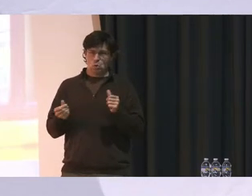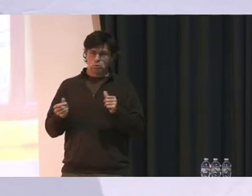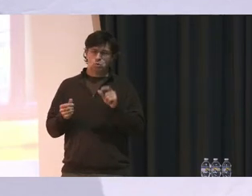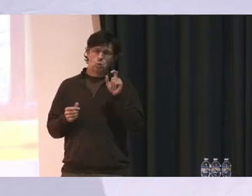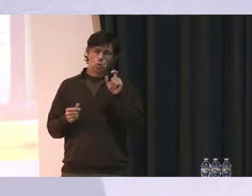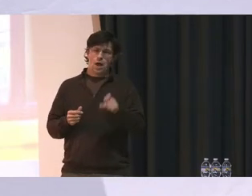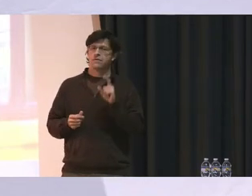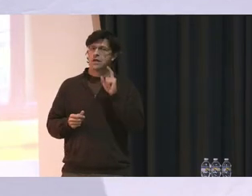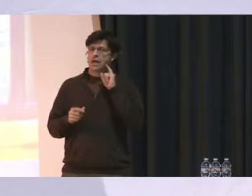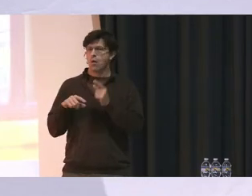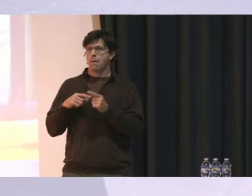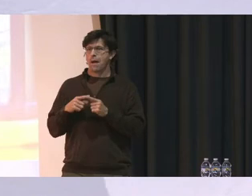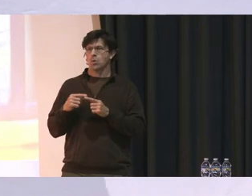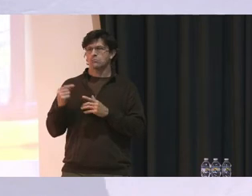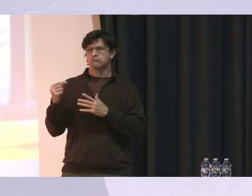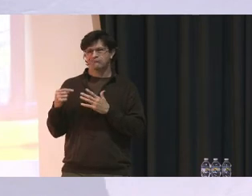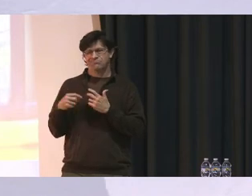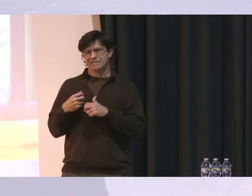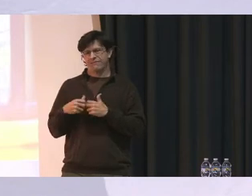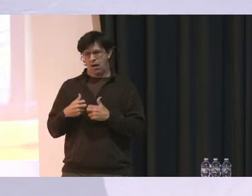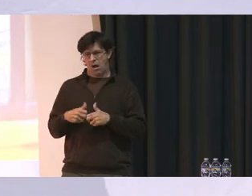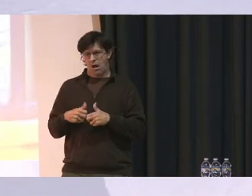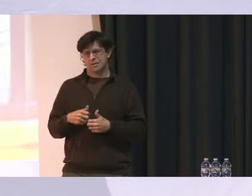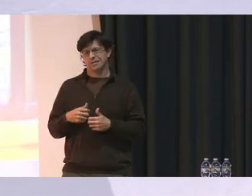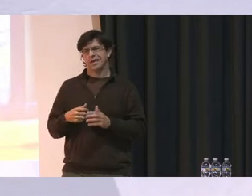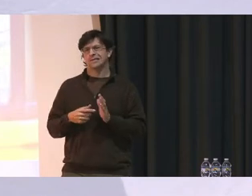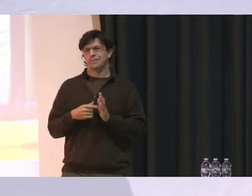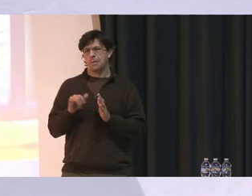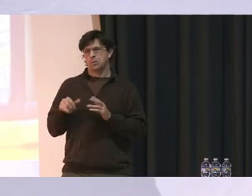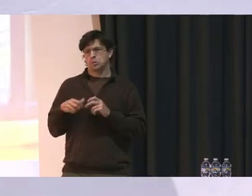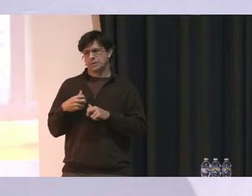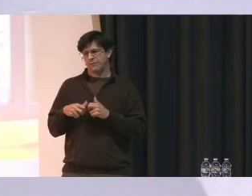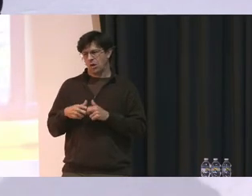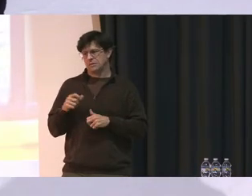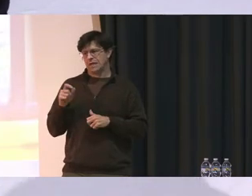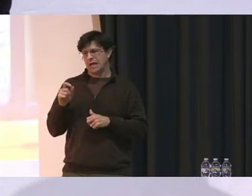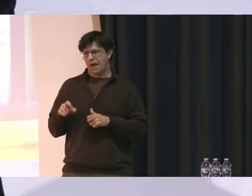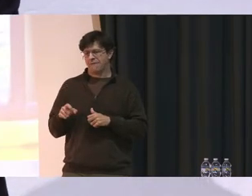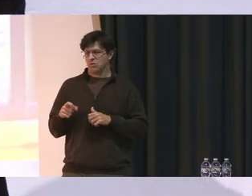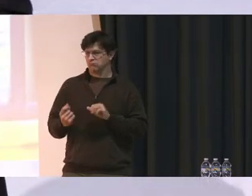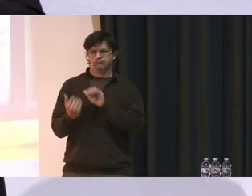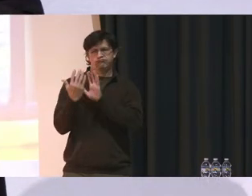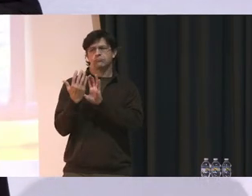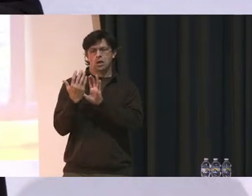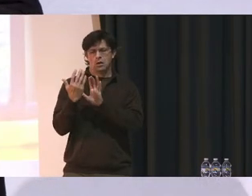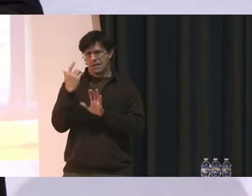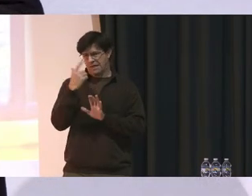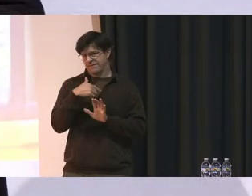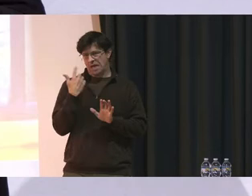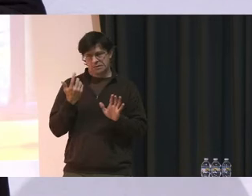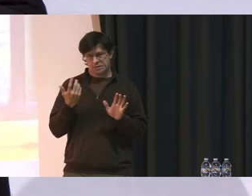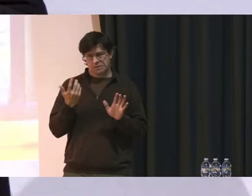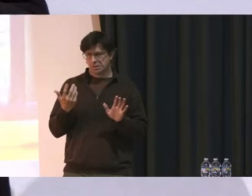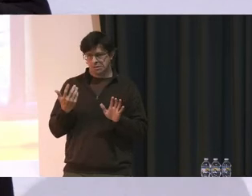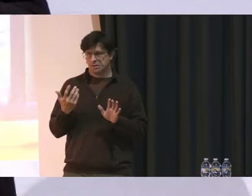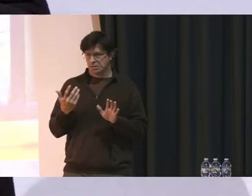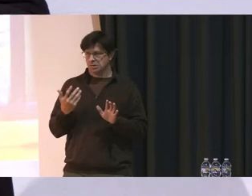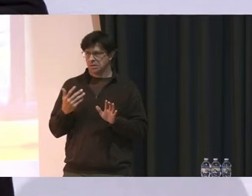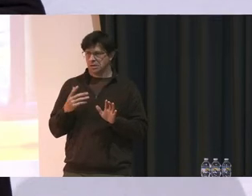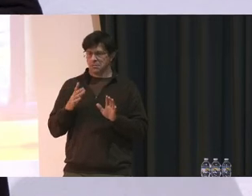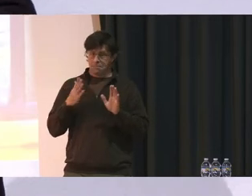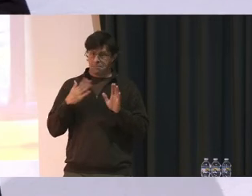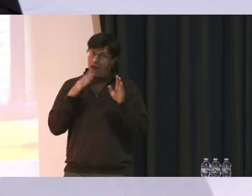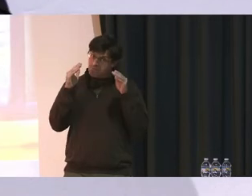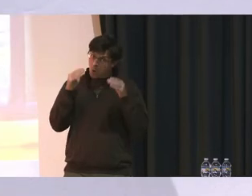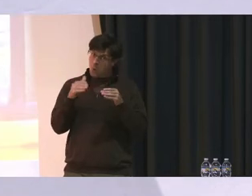to hear about the difficulties. And sometimes those difficulties have to look you in the face. But my focus is going to be correcting them,